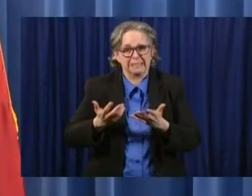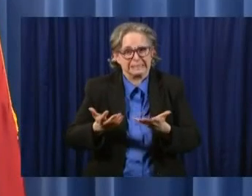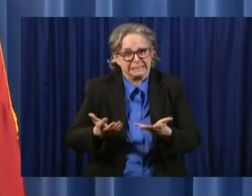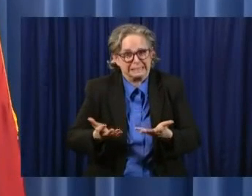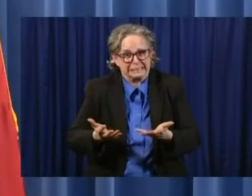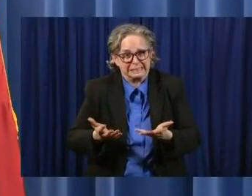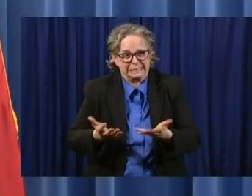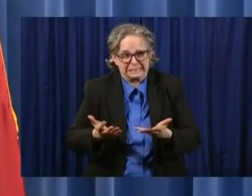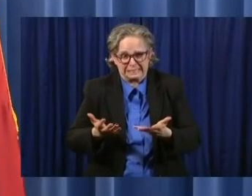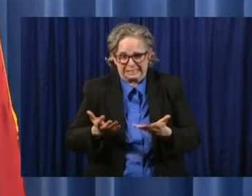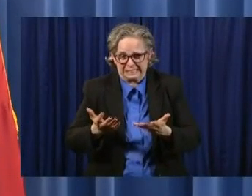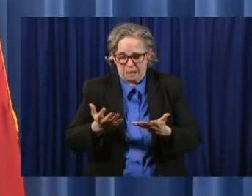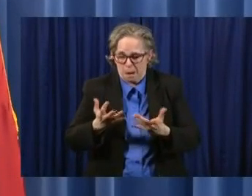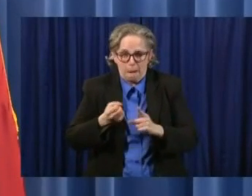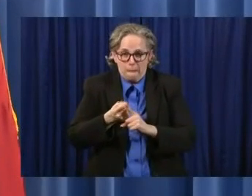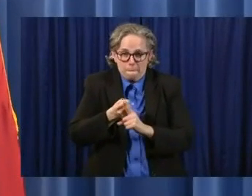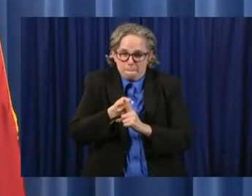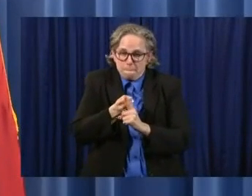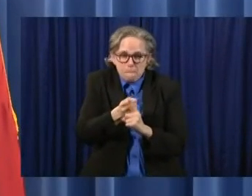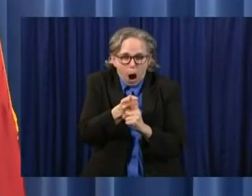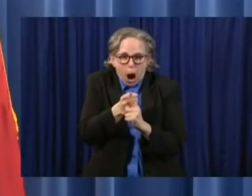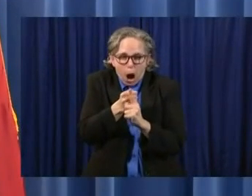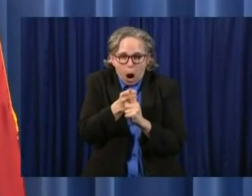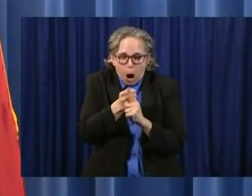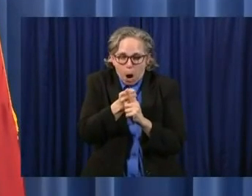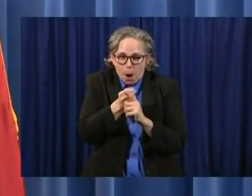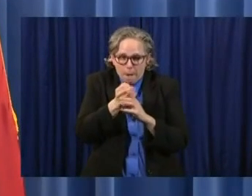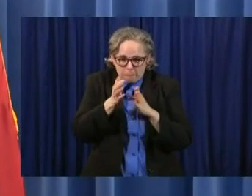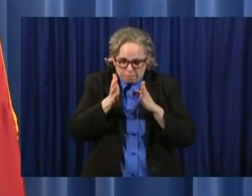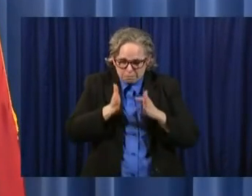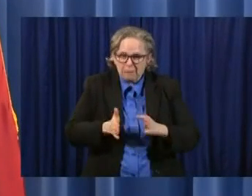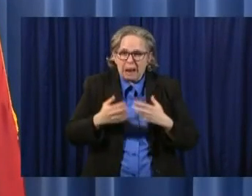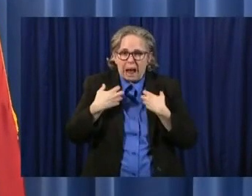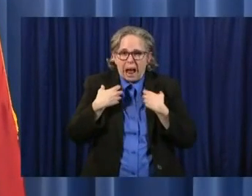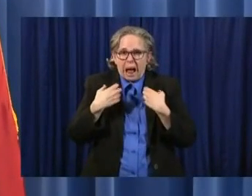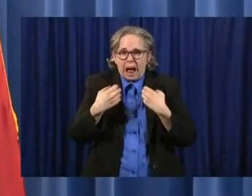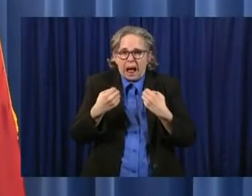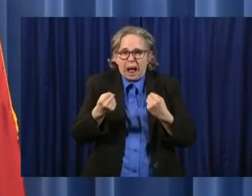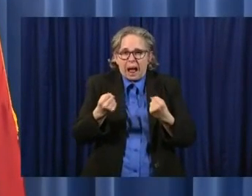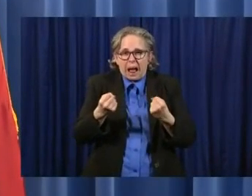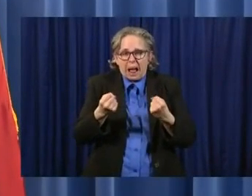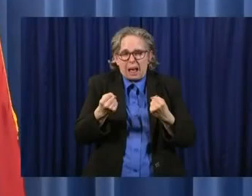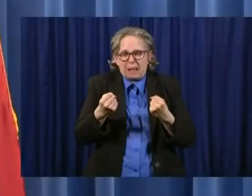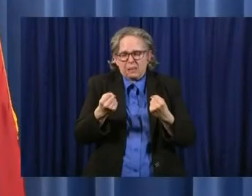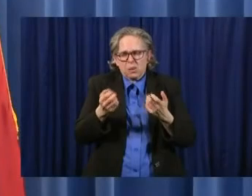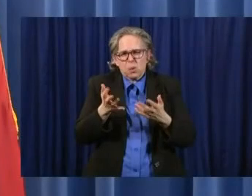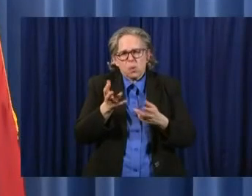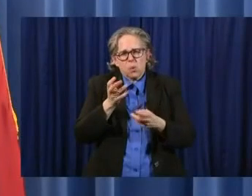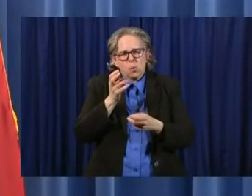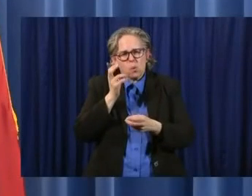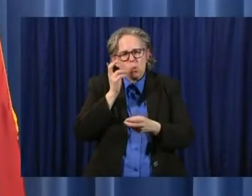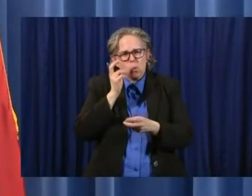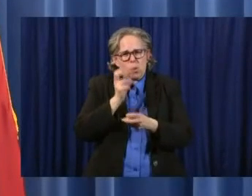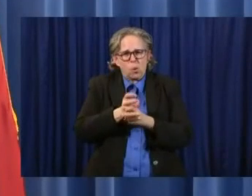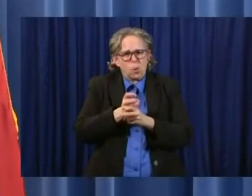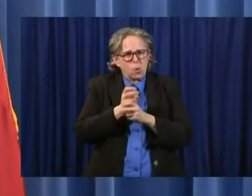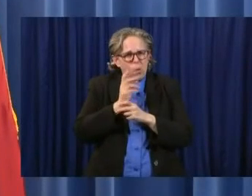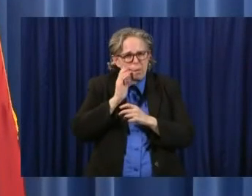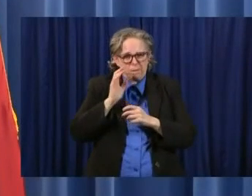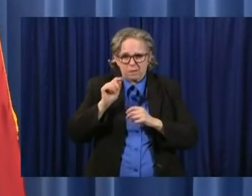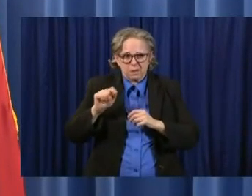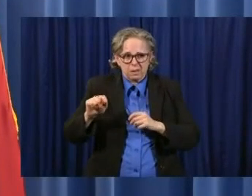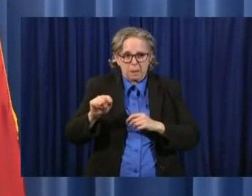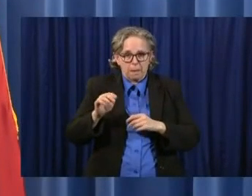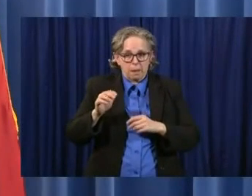impact on people. Very, very, very tough for some people. And they never show up on the death because they don't die.